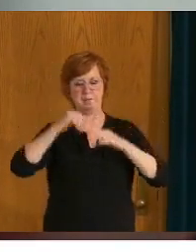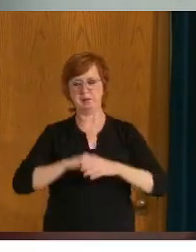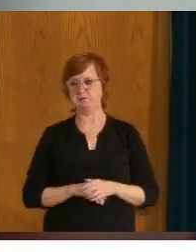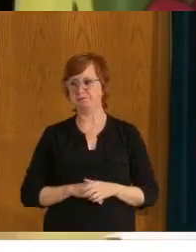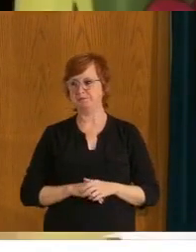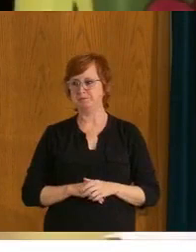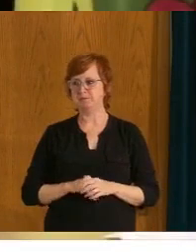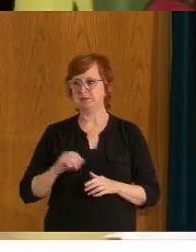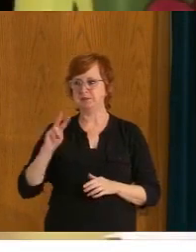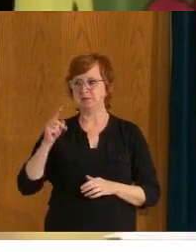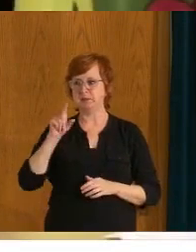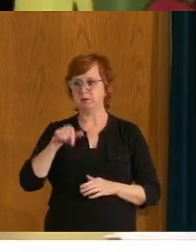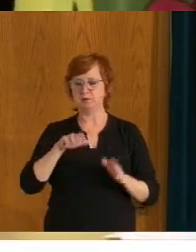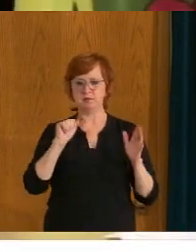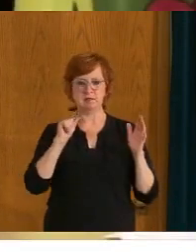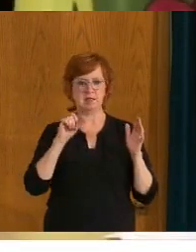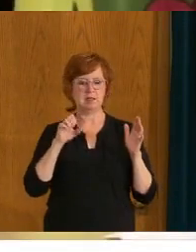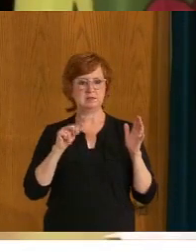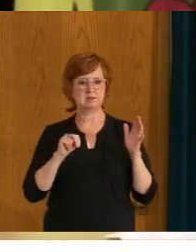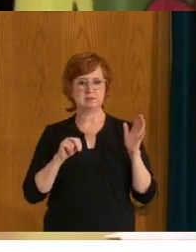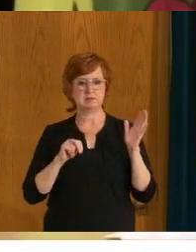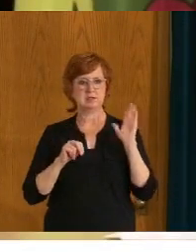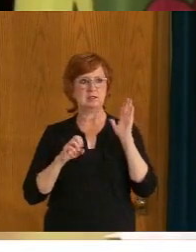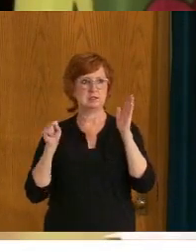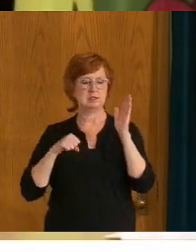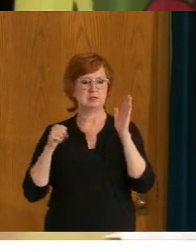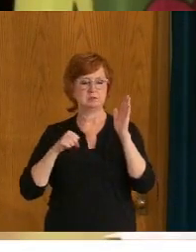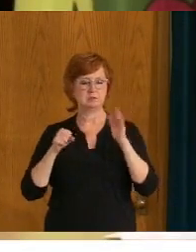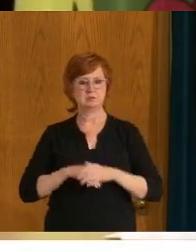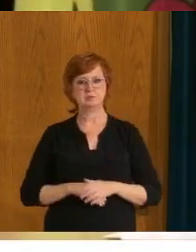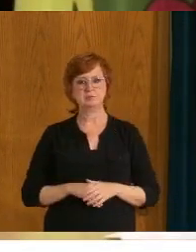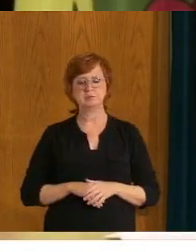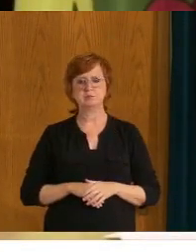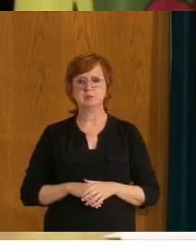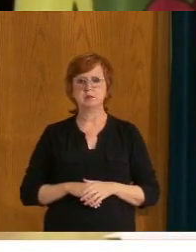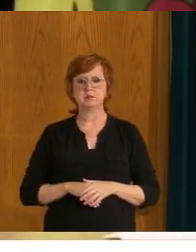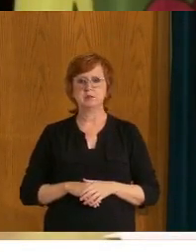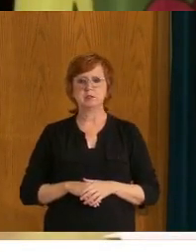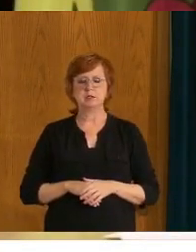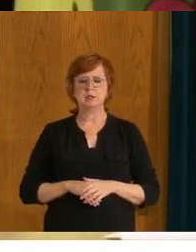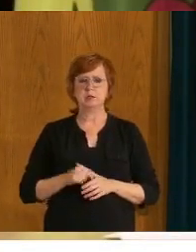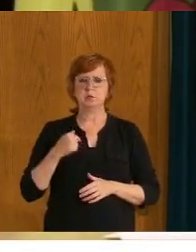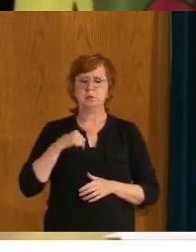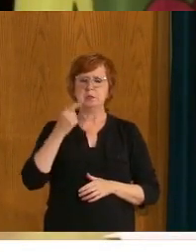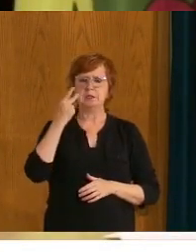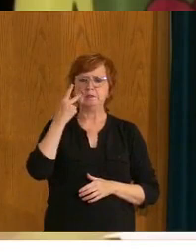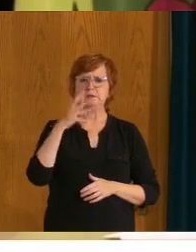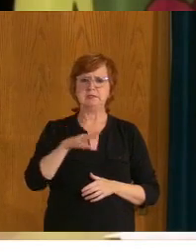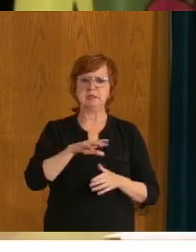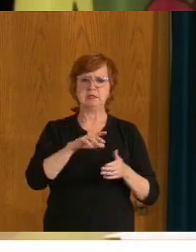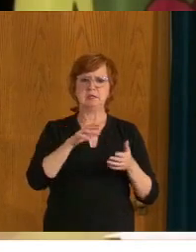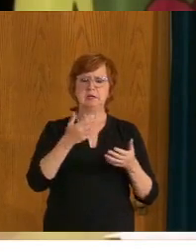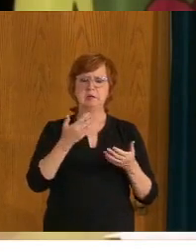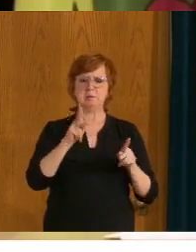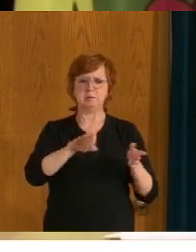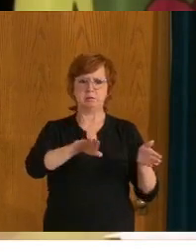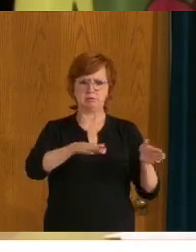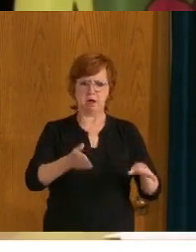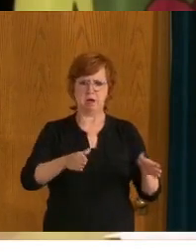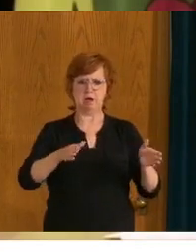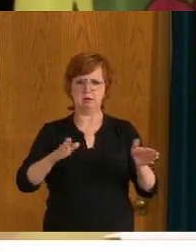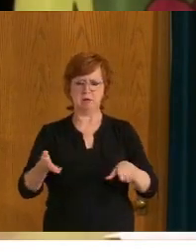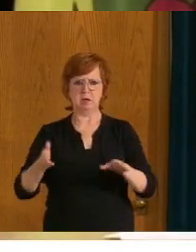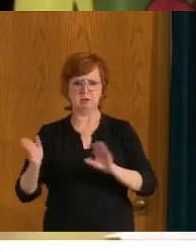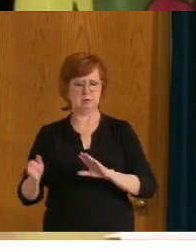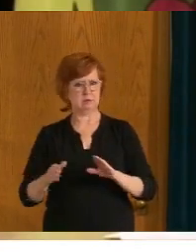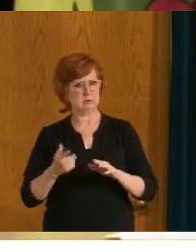Follow up Alison. Um, yeah, the, the deaths that we, uh, keep seeing, is there any indication that those are